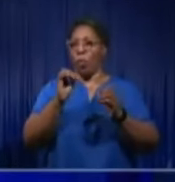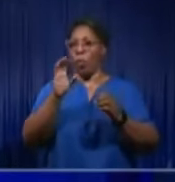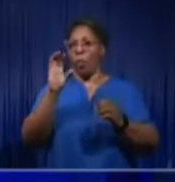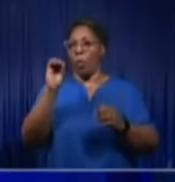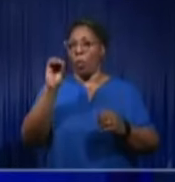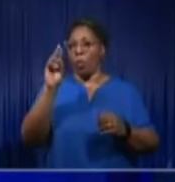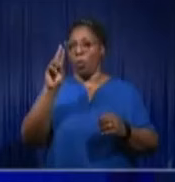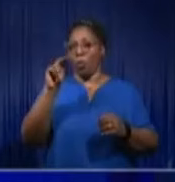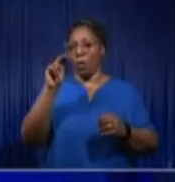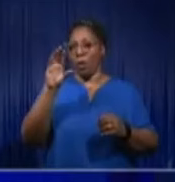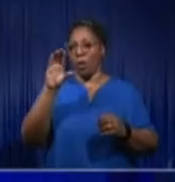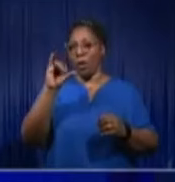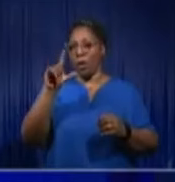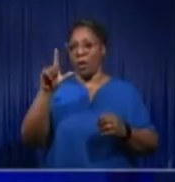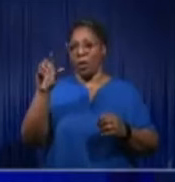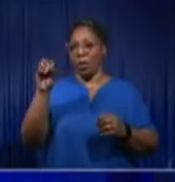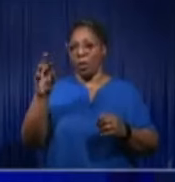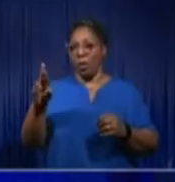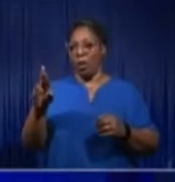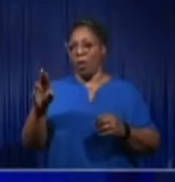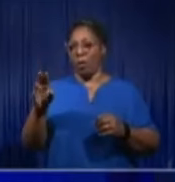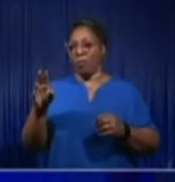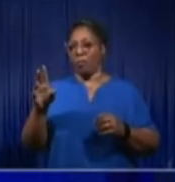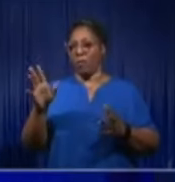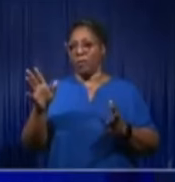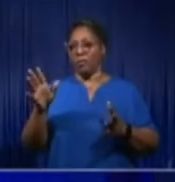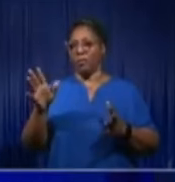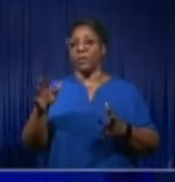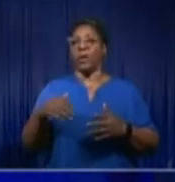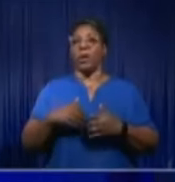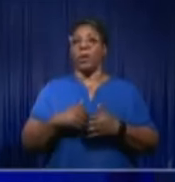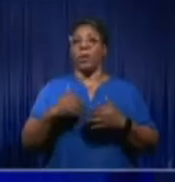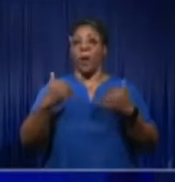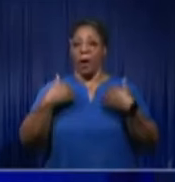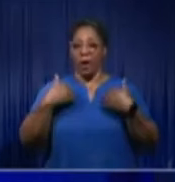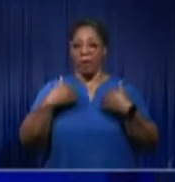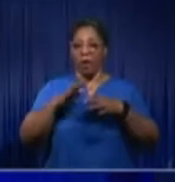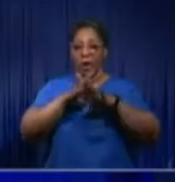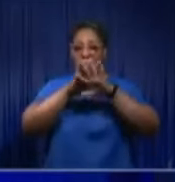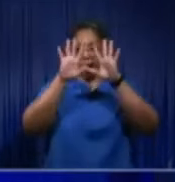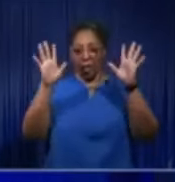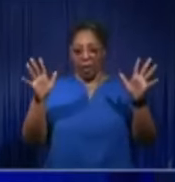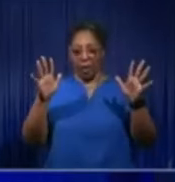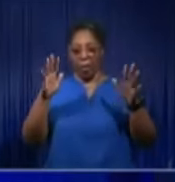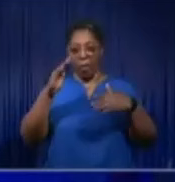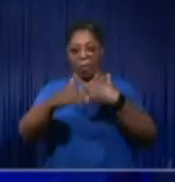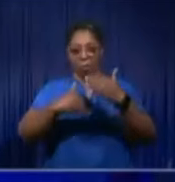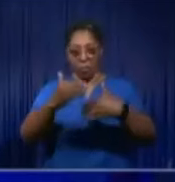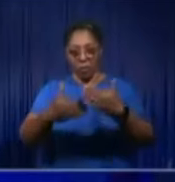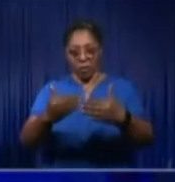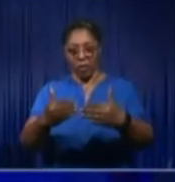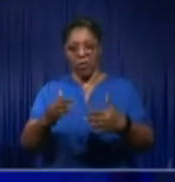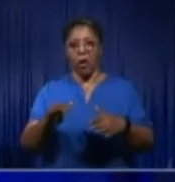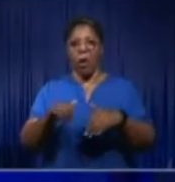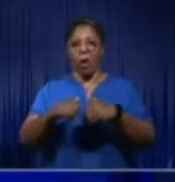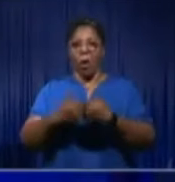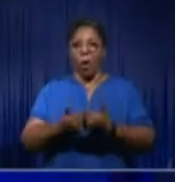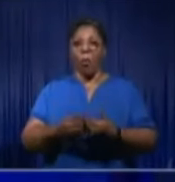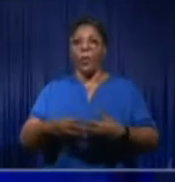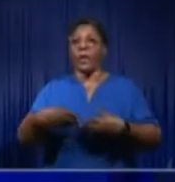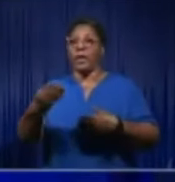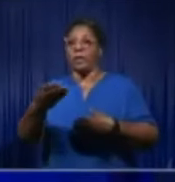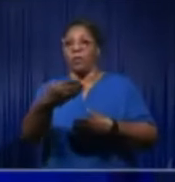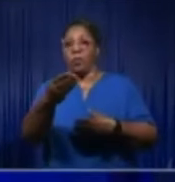procurement committee. So there is a clear and transparent process in the awarding of contracts. We have to